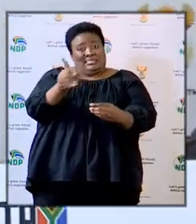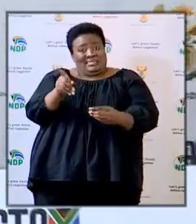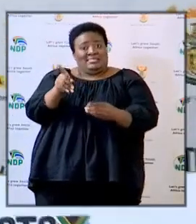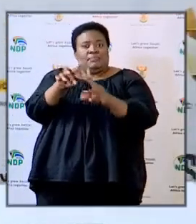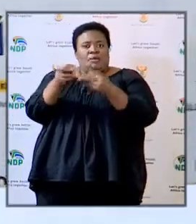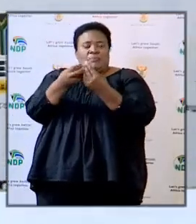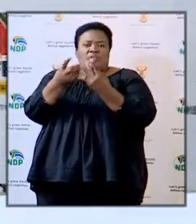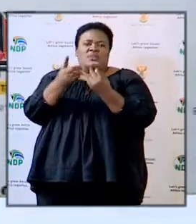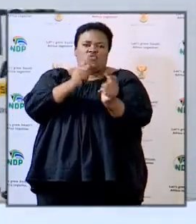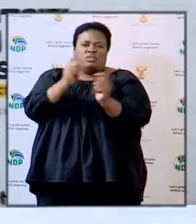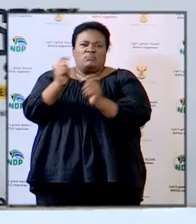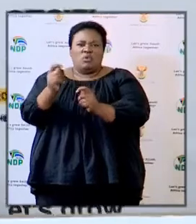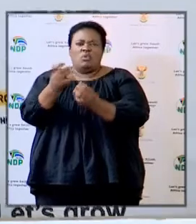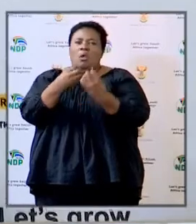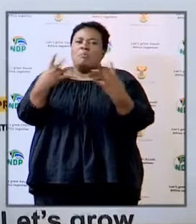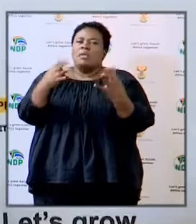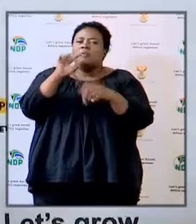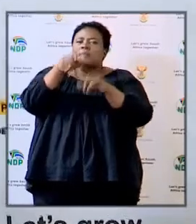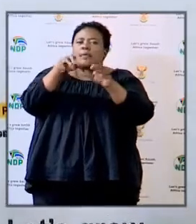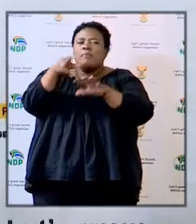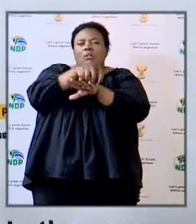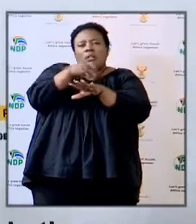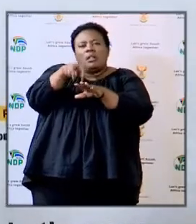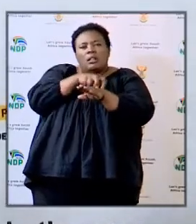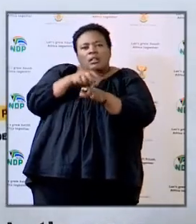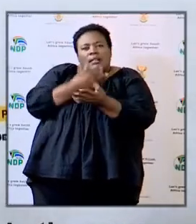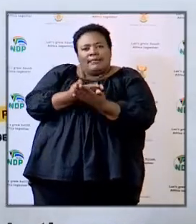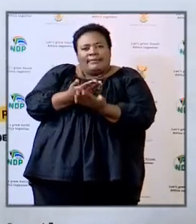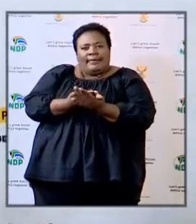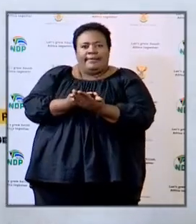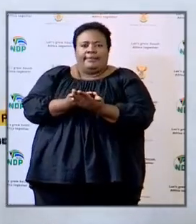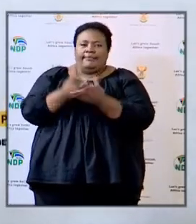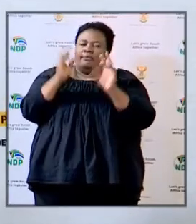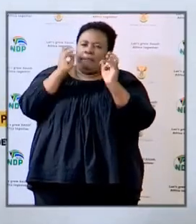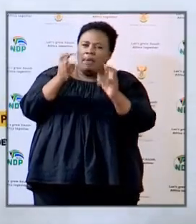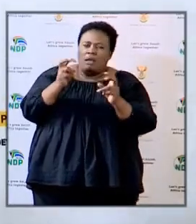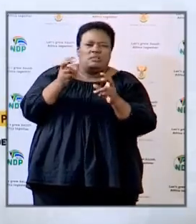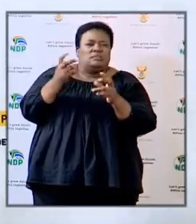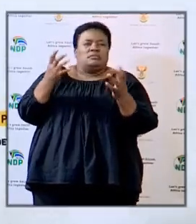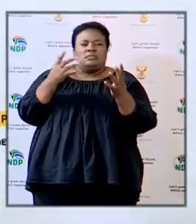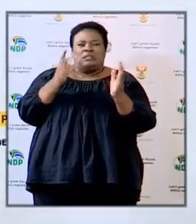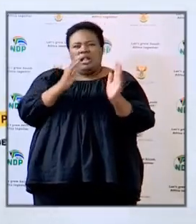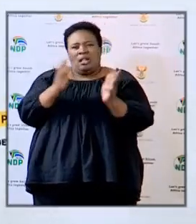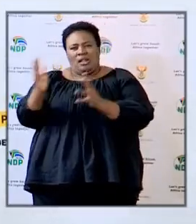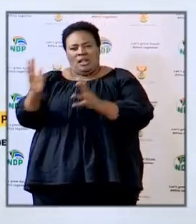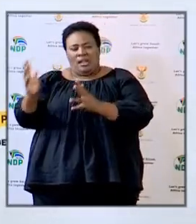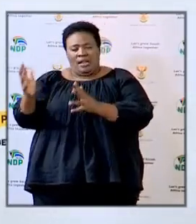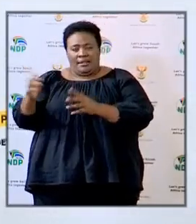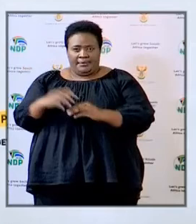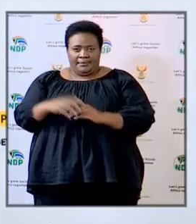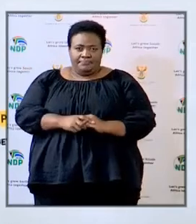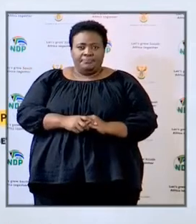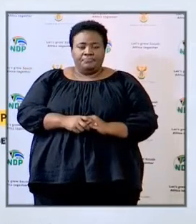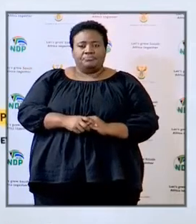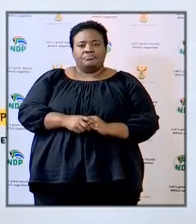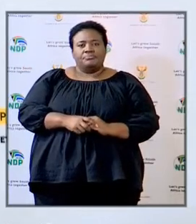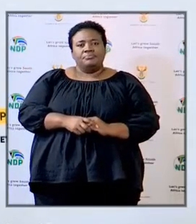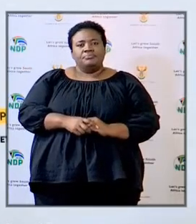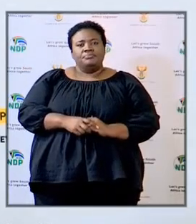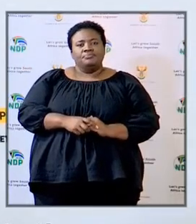transport has put in place about how many people can be accommodated in a bus in a seat and what the procedures are